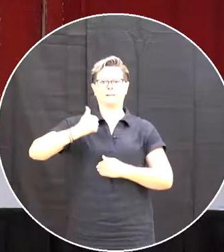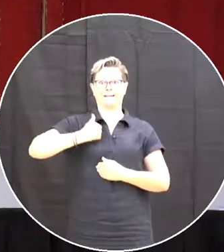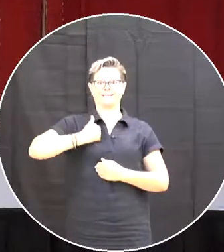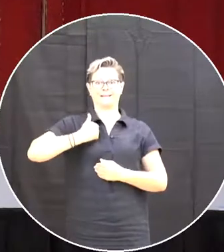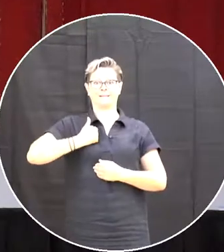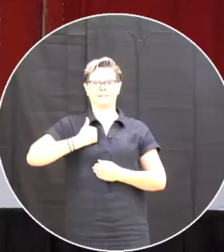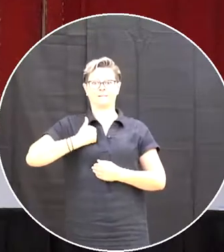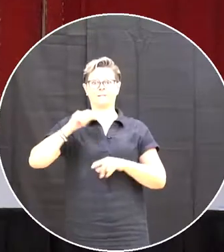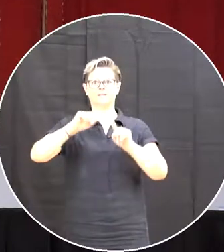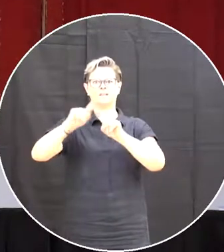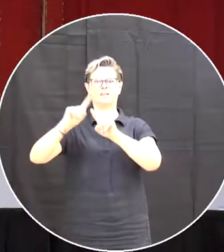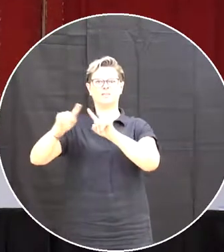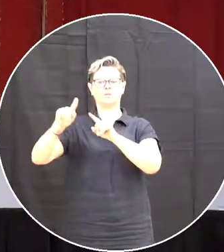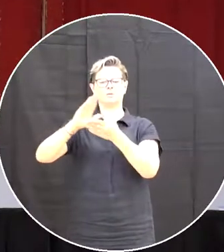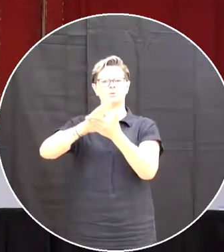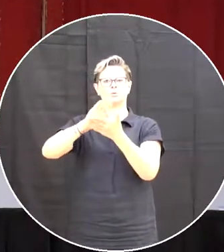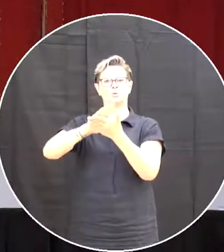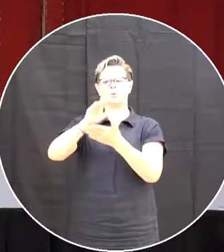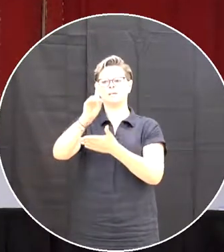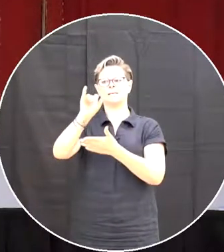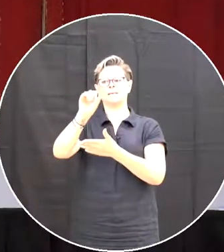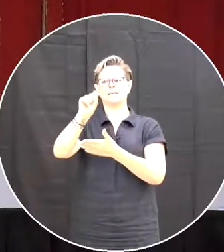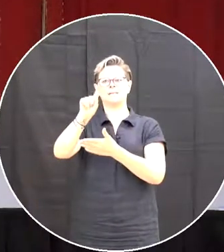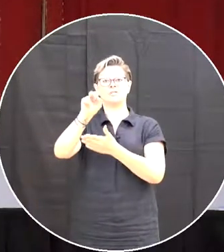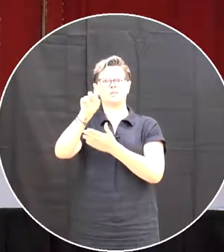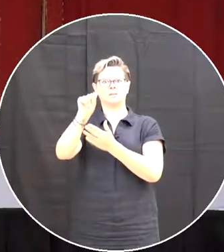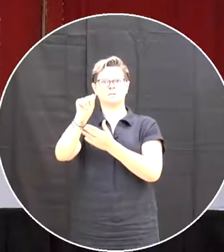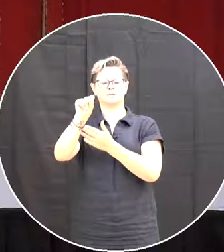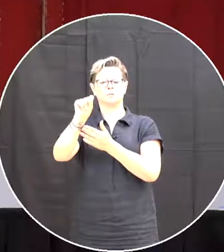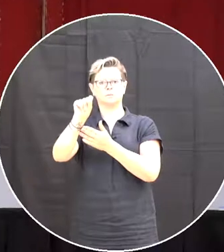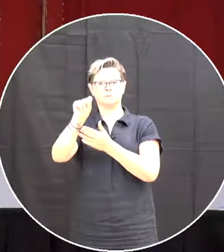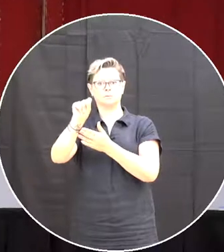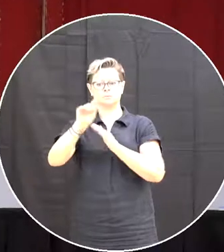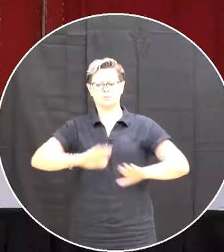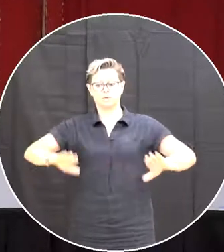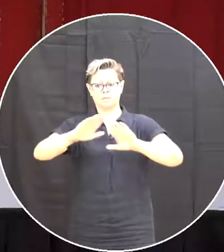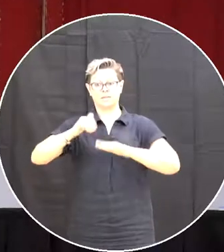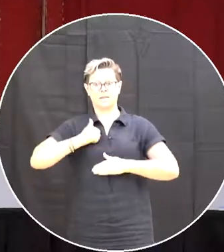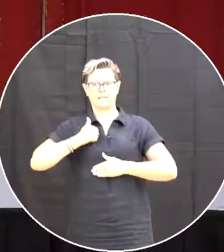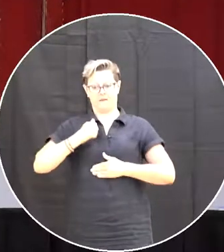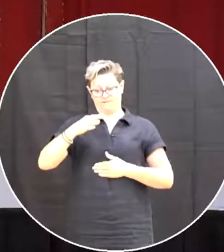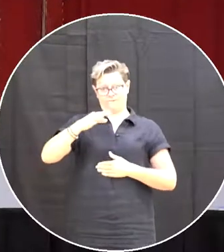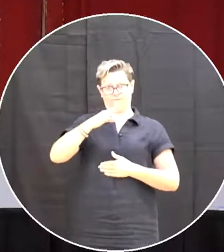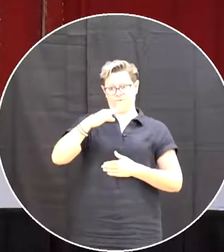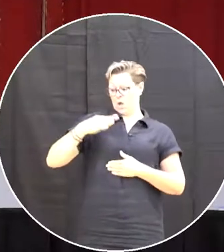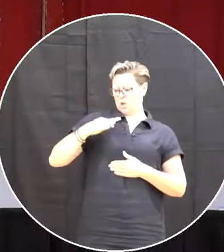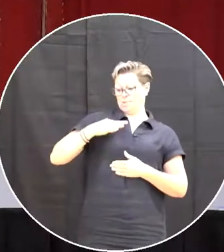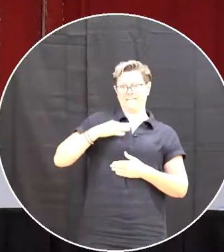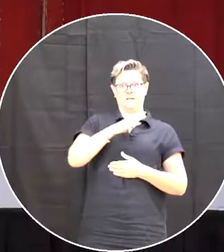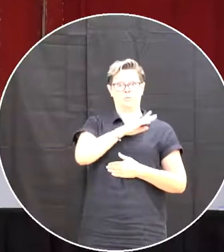you know a volunteer board for our province is very unique indeed